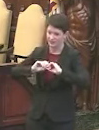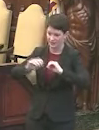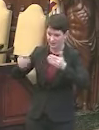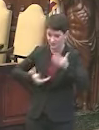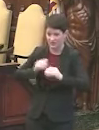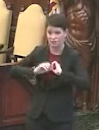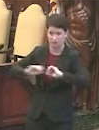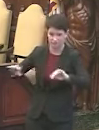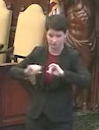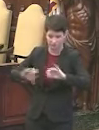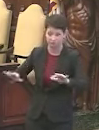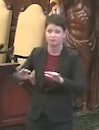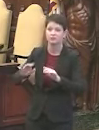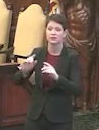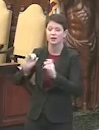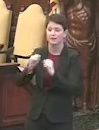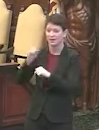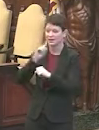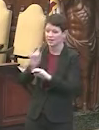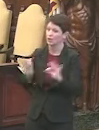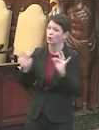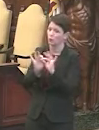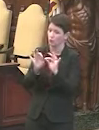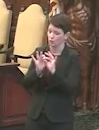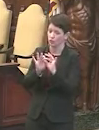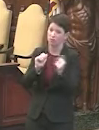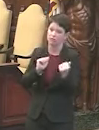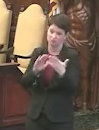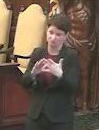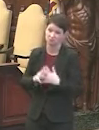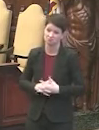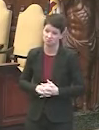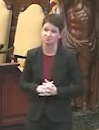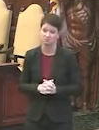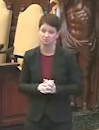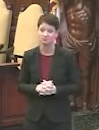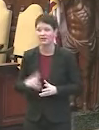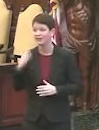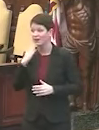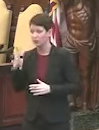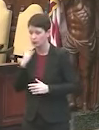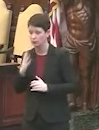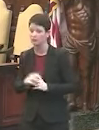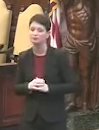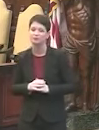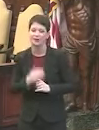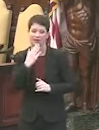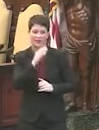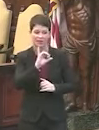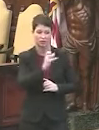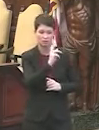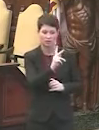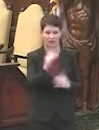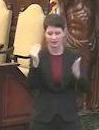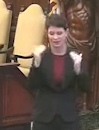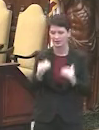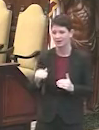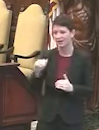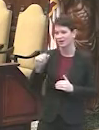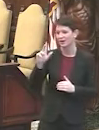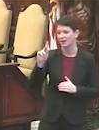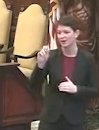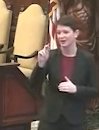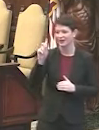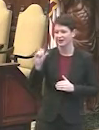and making that a worthwhile database. All right. Thank you. Thanks, Jack. Next up, we have